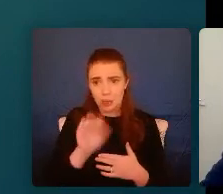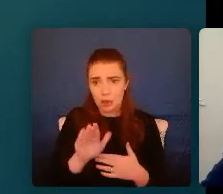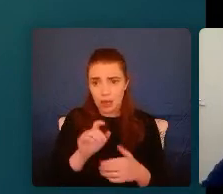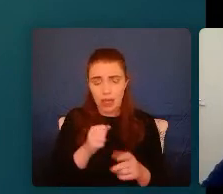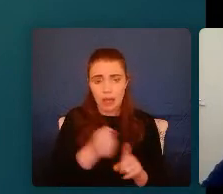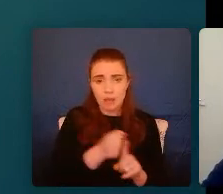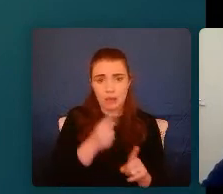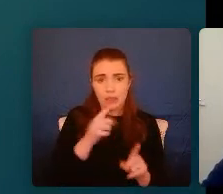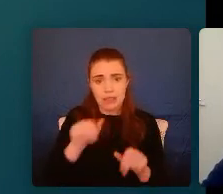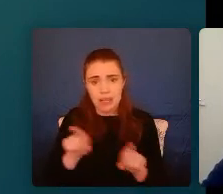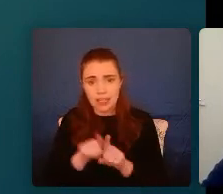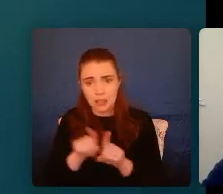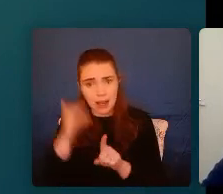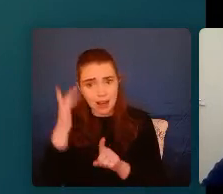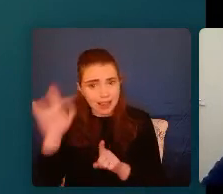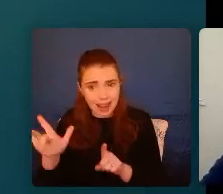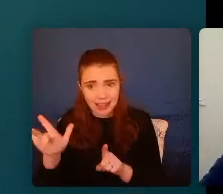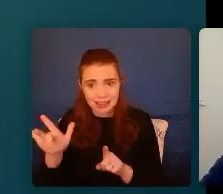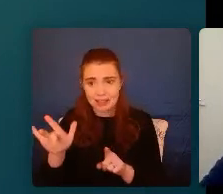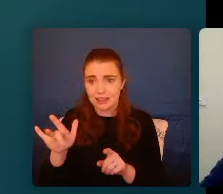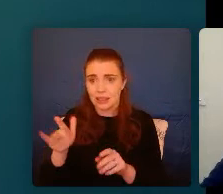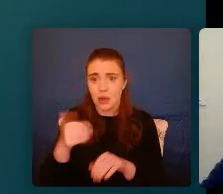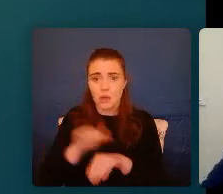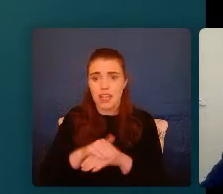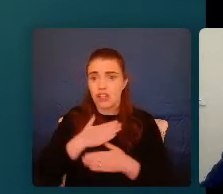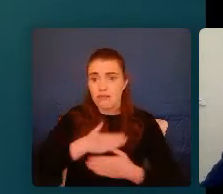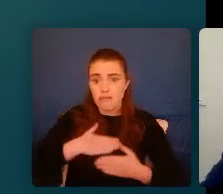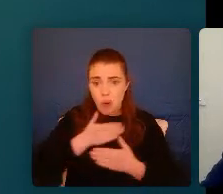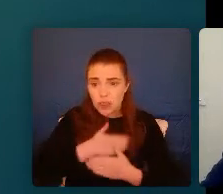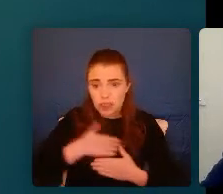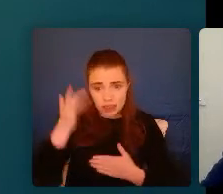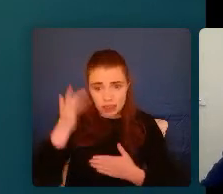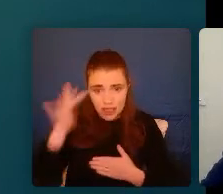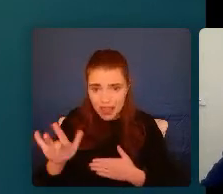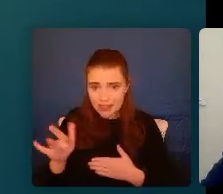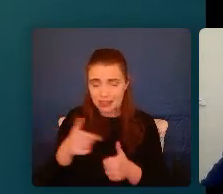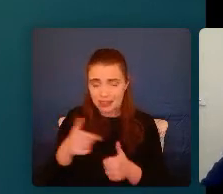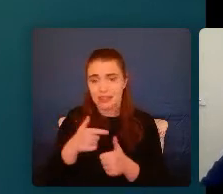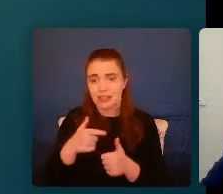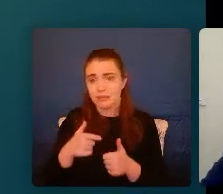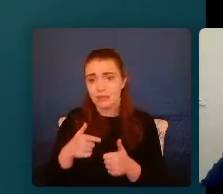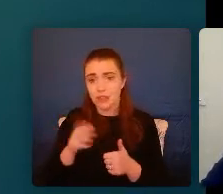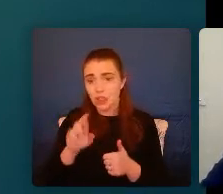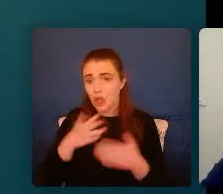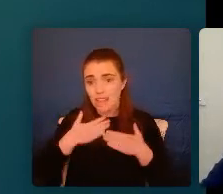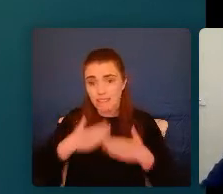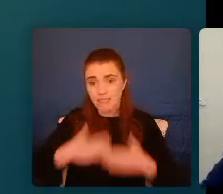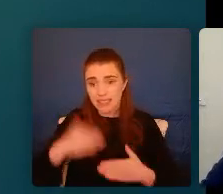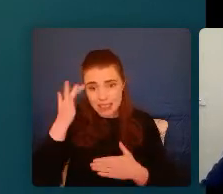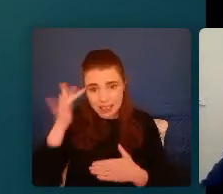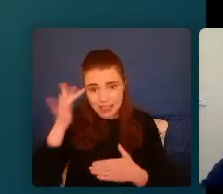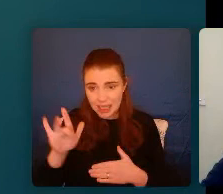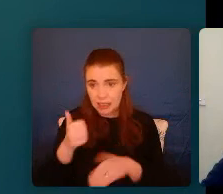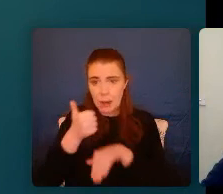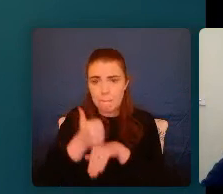neglect that where our emotions are just neglected within the environment that we're in or we're physically neglected or basic